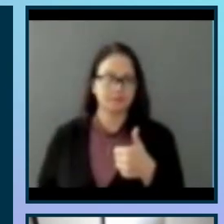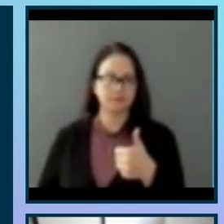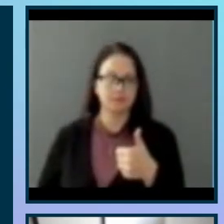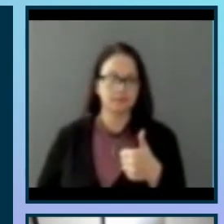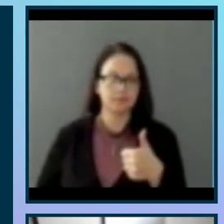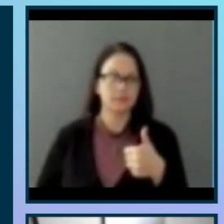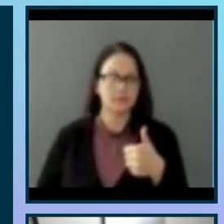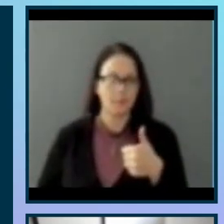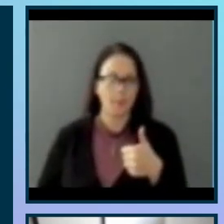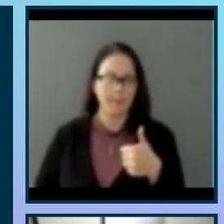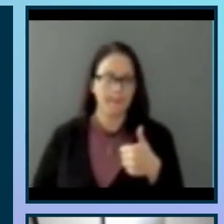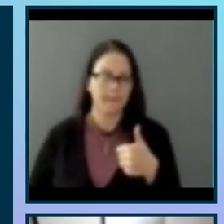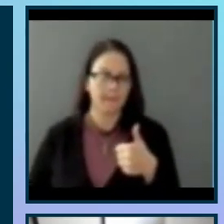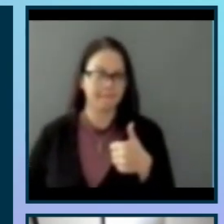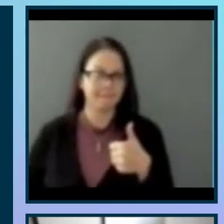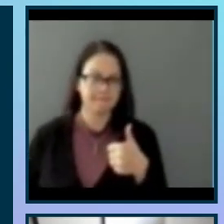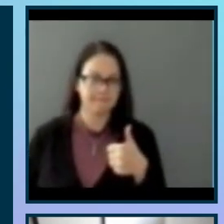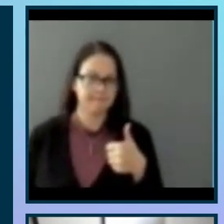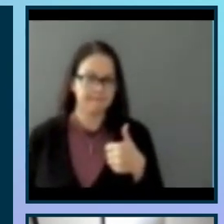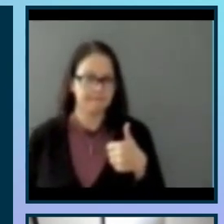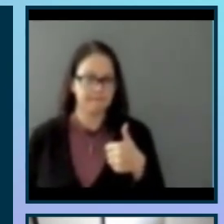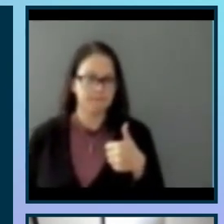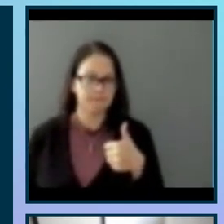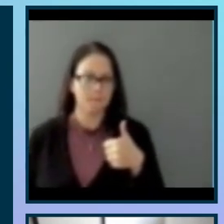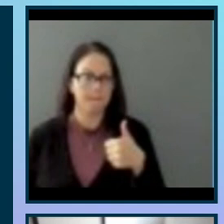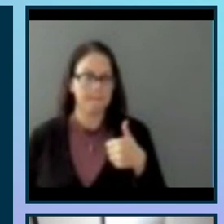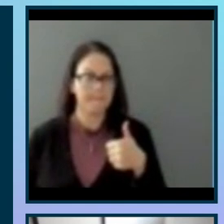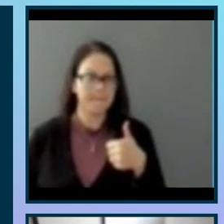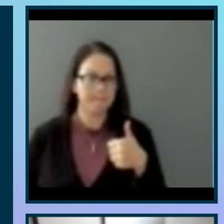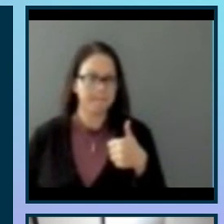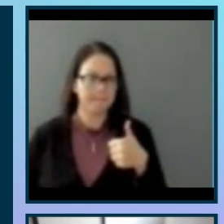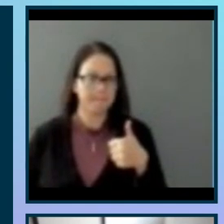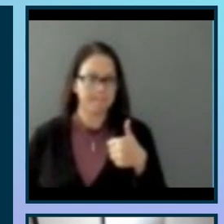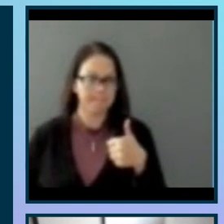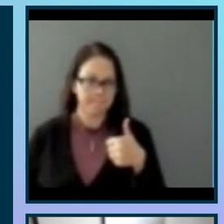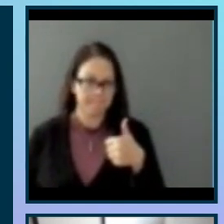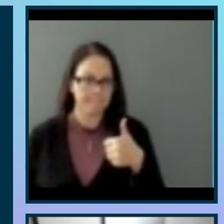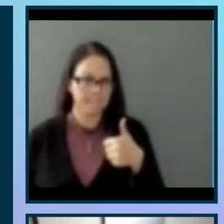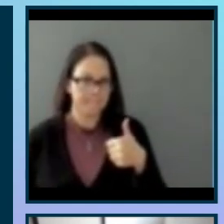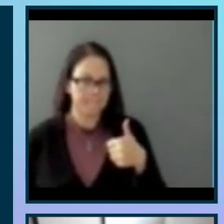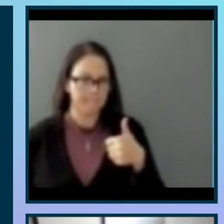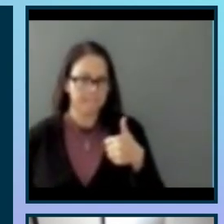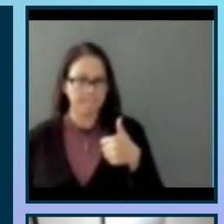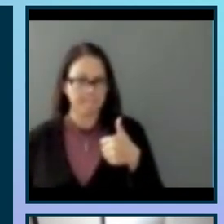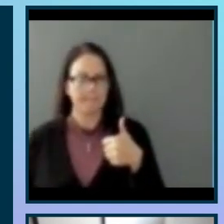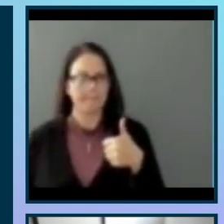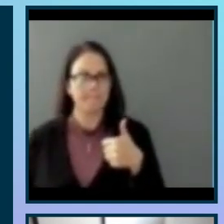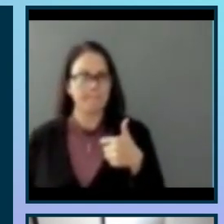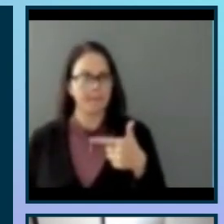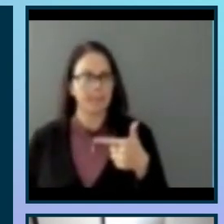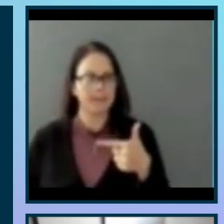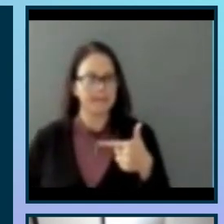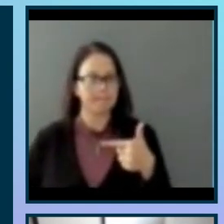image for screen reader use as it allows for users to access individual elements on graphs. Label